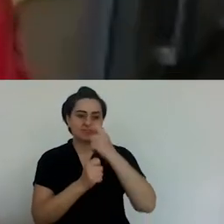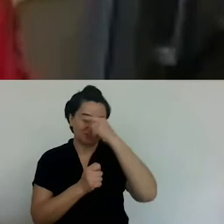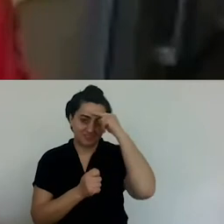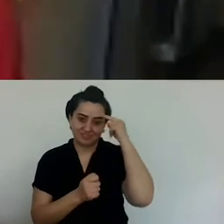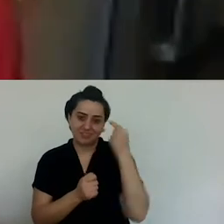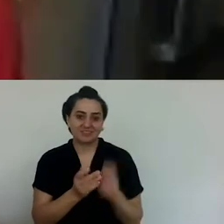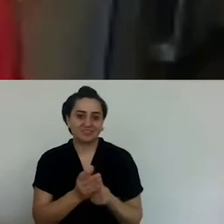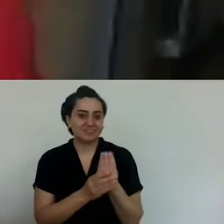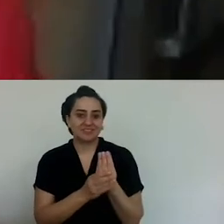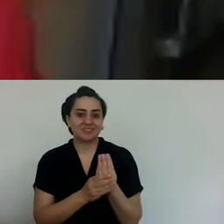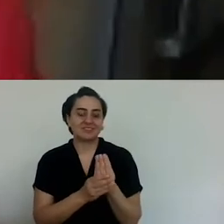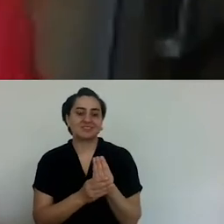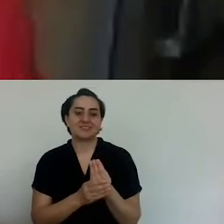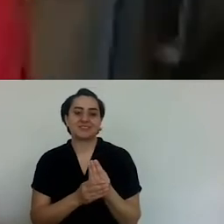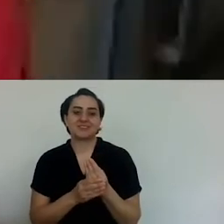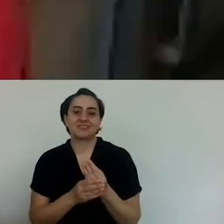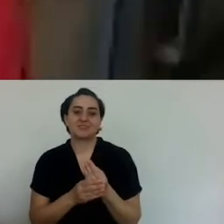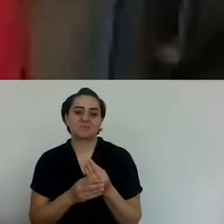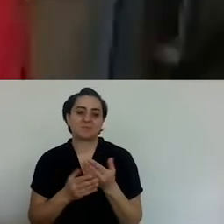from the fishermen.